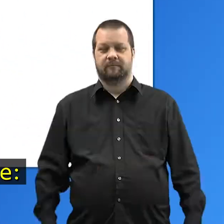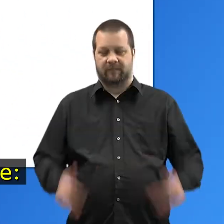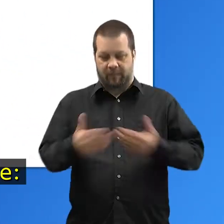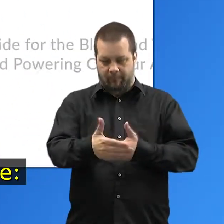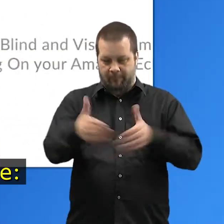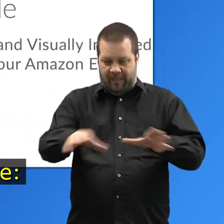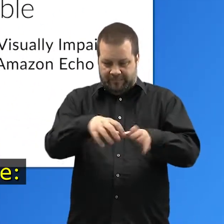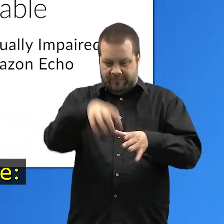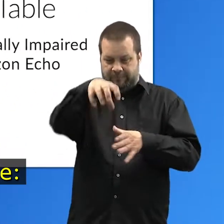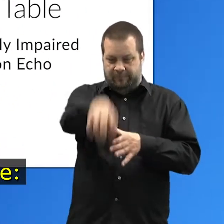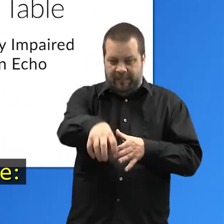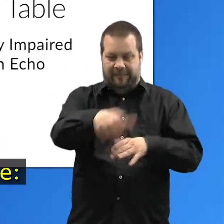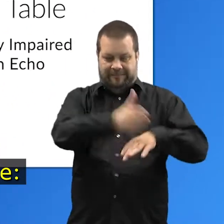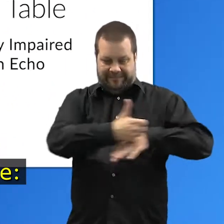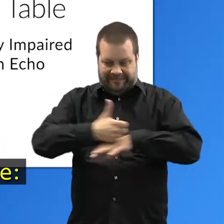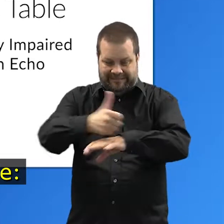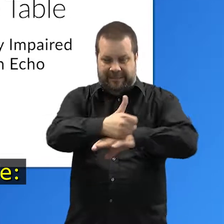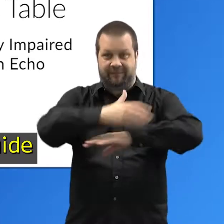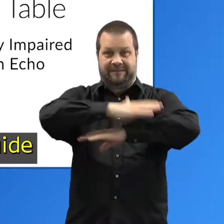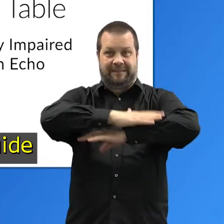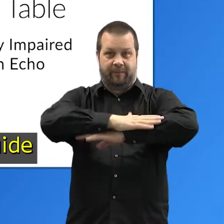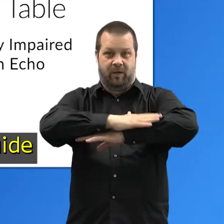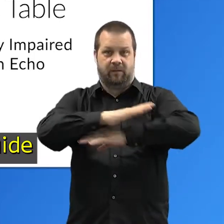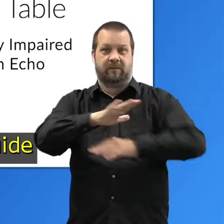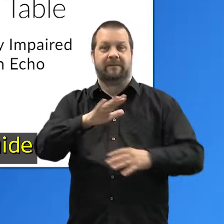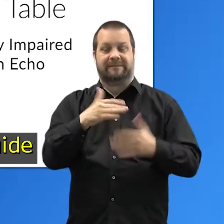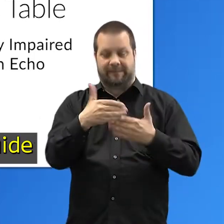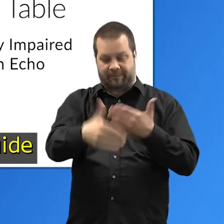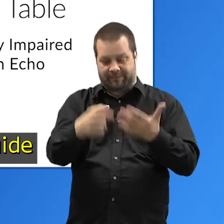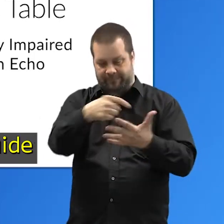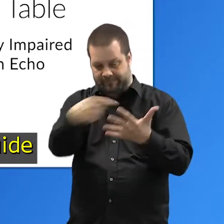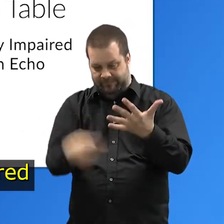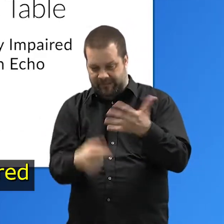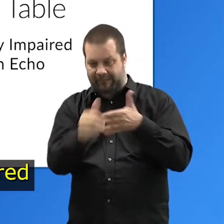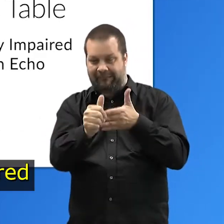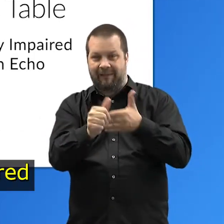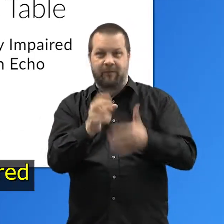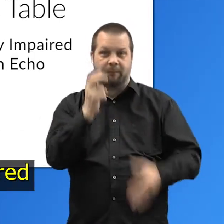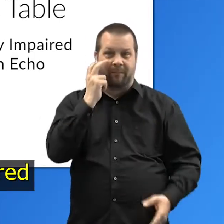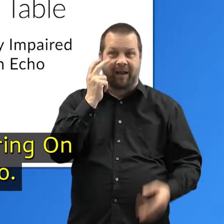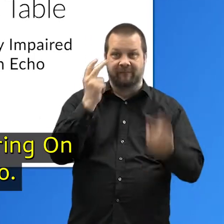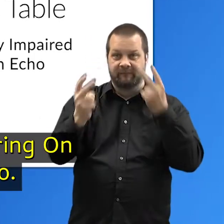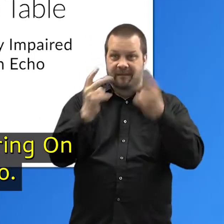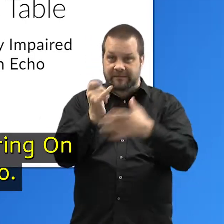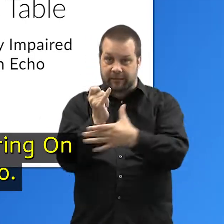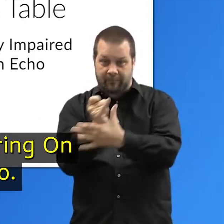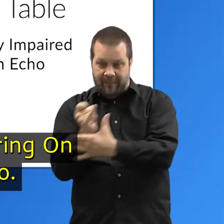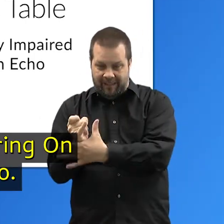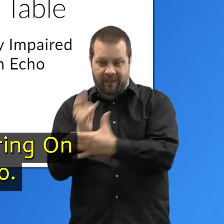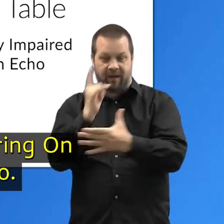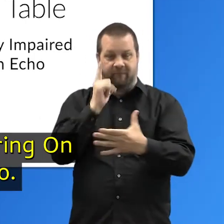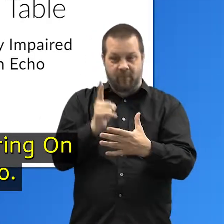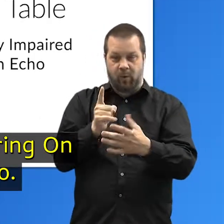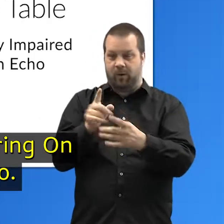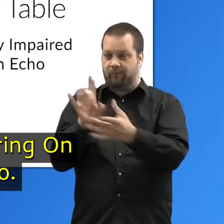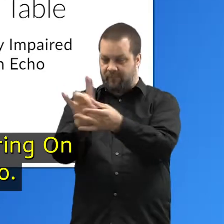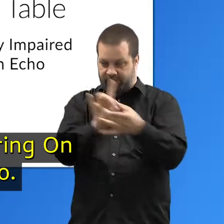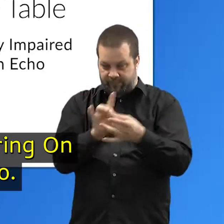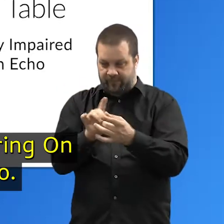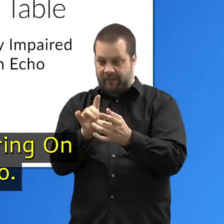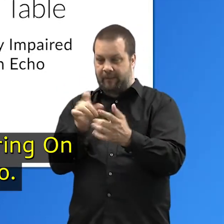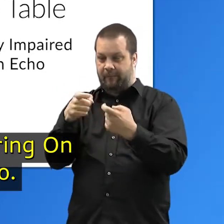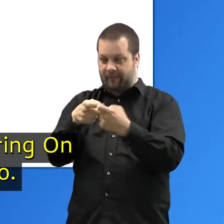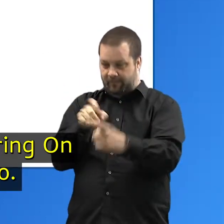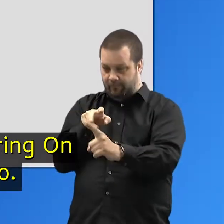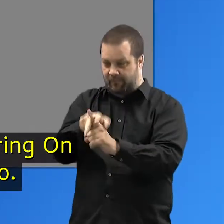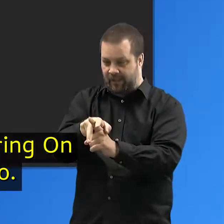Out of the Box and Onto the Table, a step-by-step guide for the blind and visually impaired to unboxing and powering on your Amazon